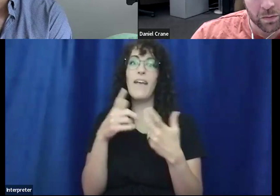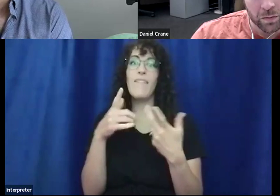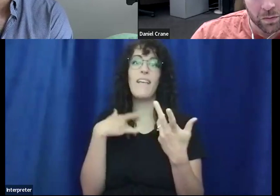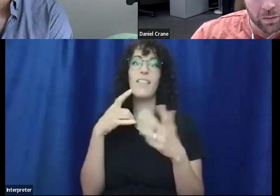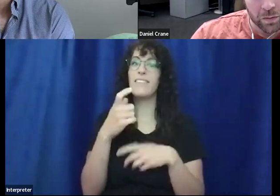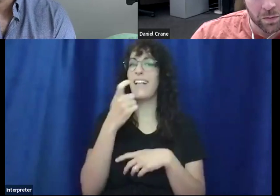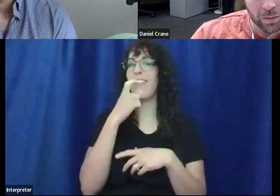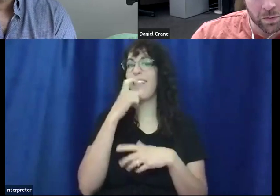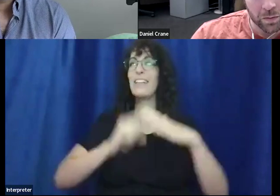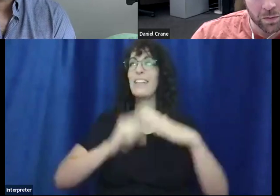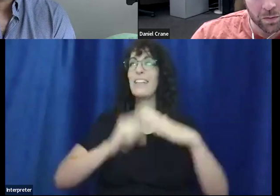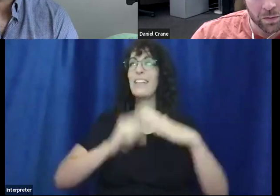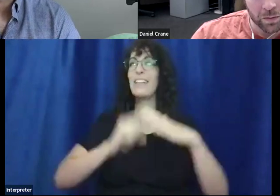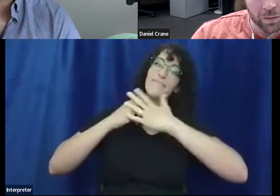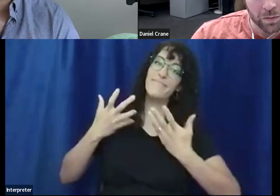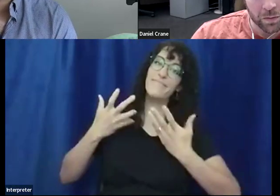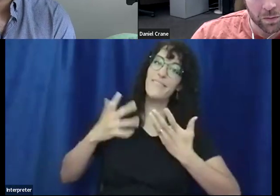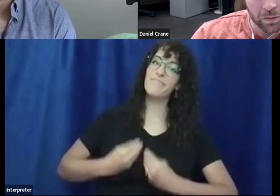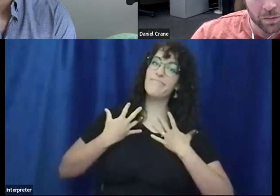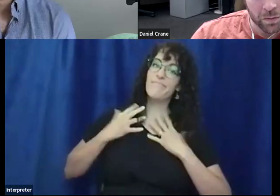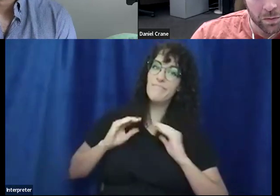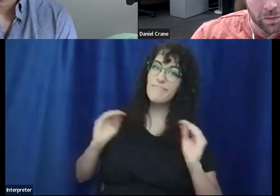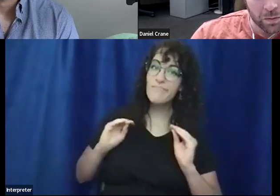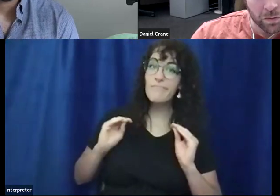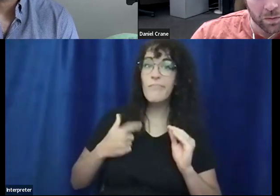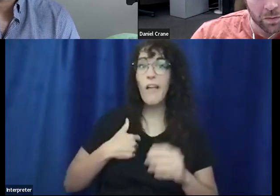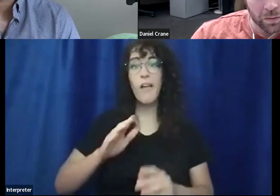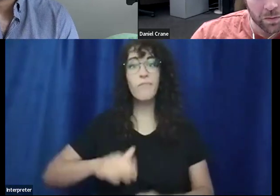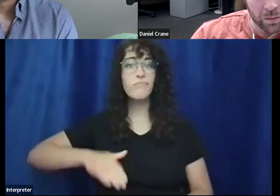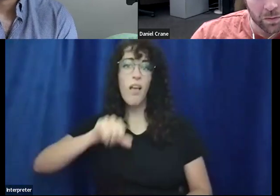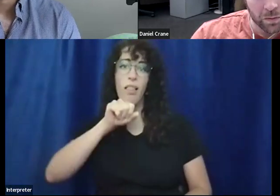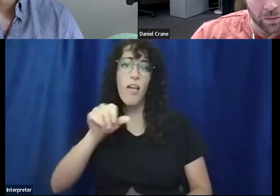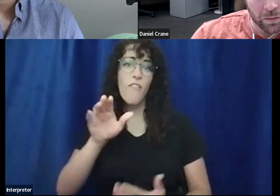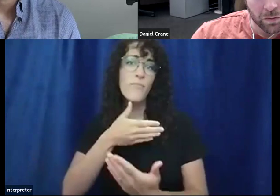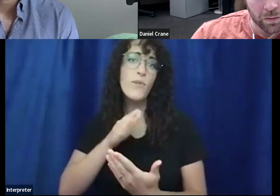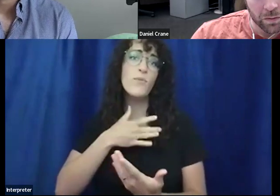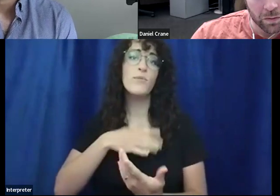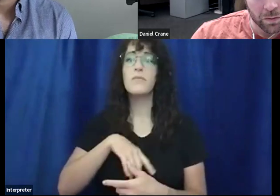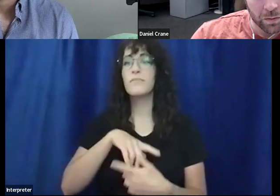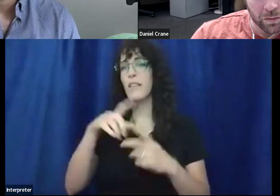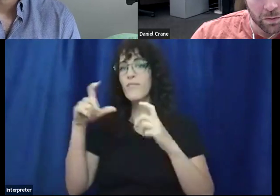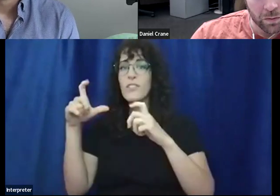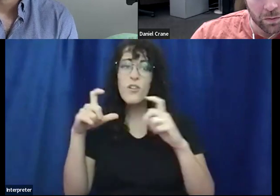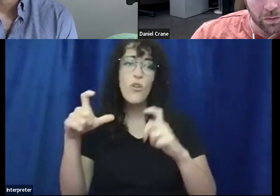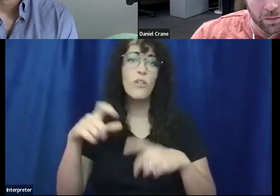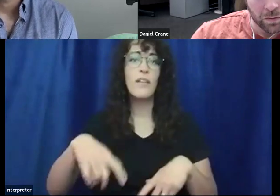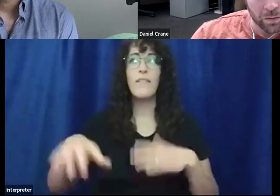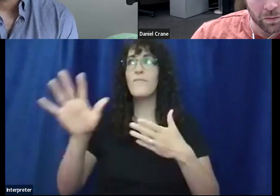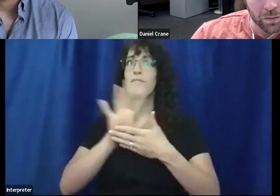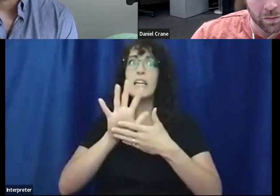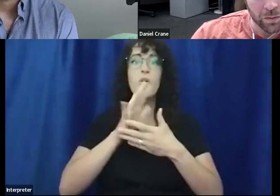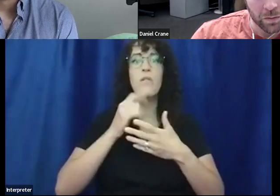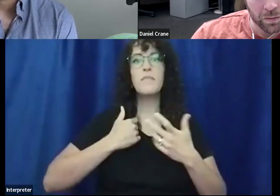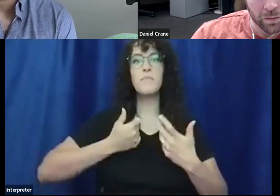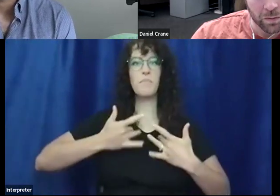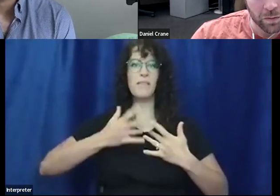just didn't really inspire me. Um, I was always into music as a kid. I was always into photography and video as a very visual person, uh,